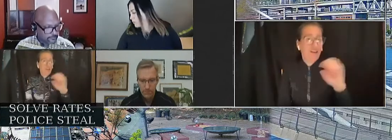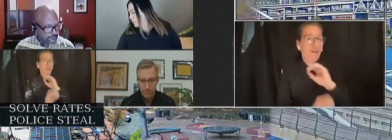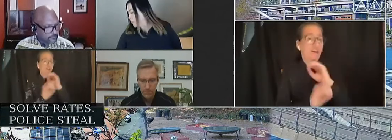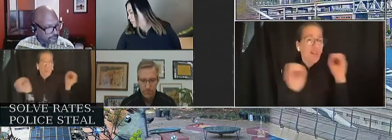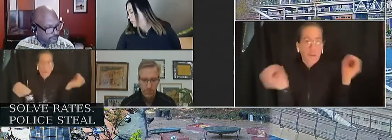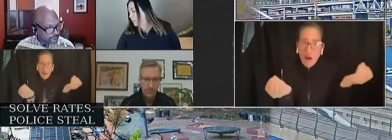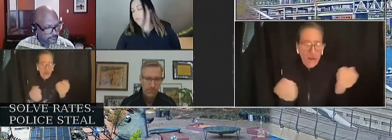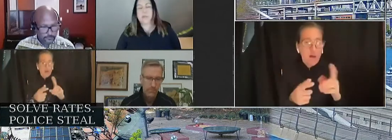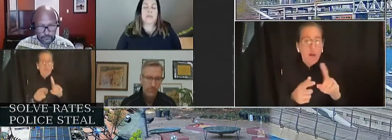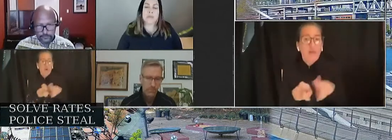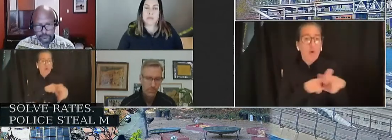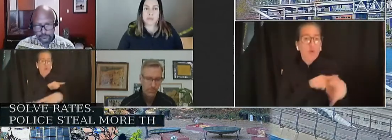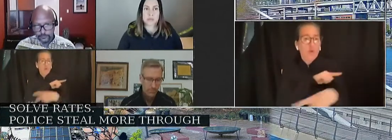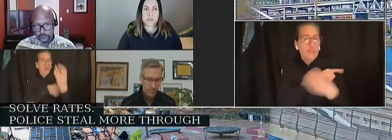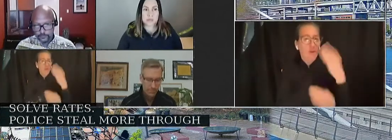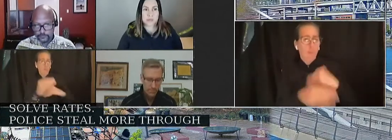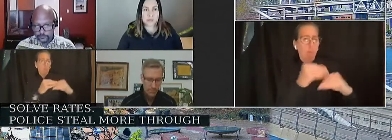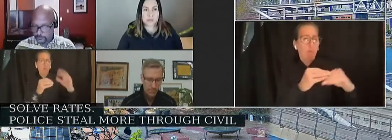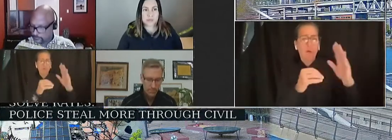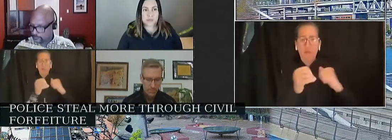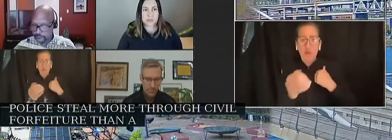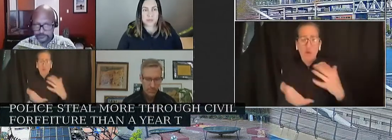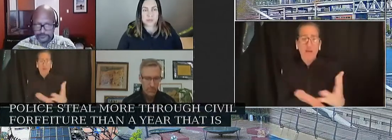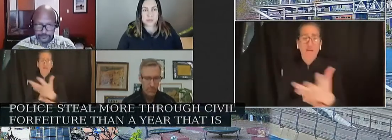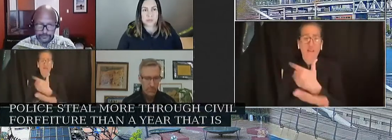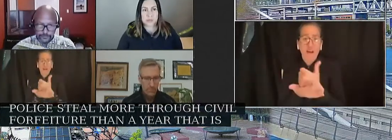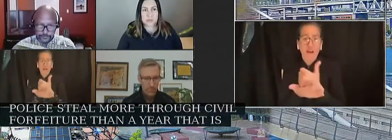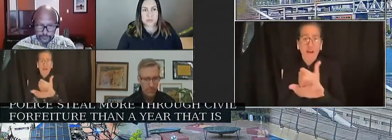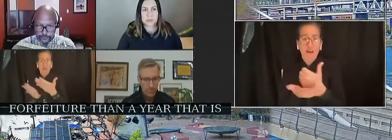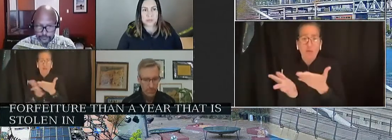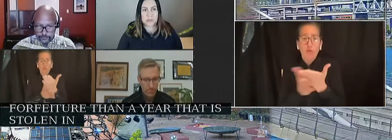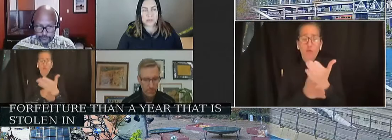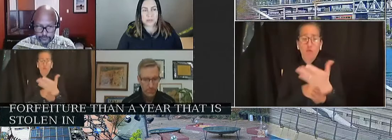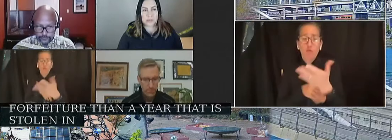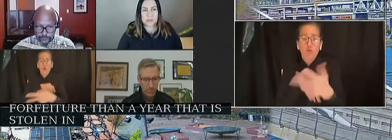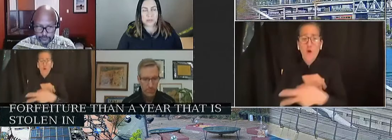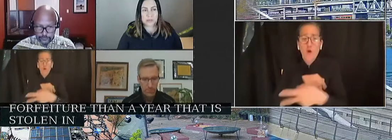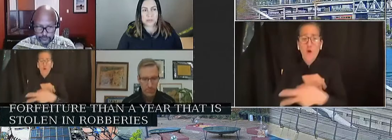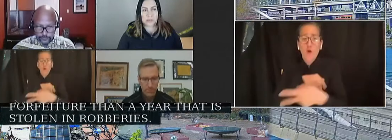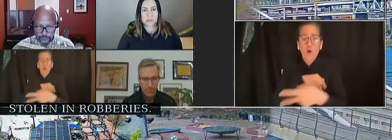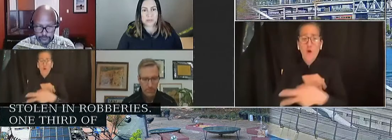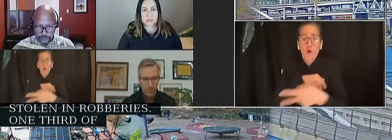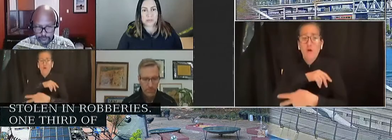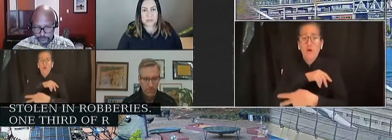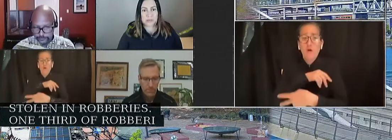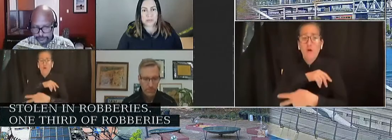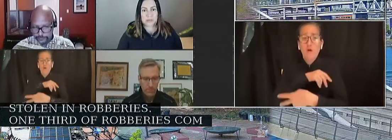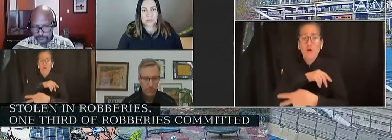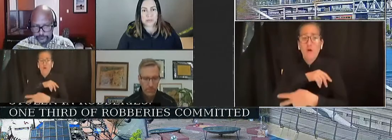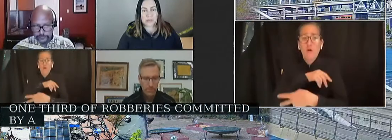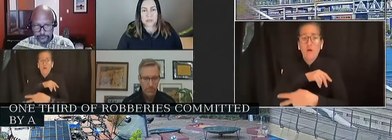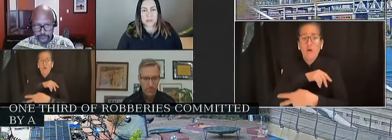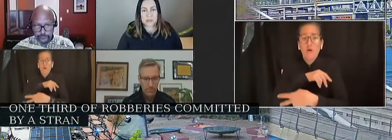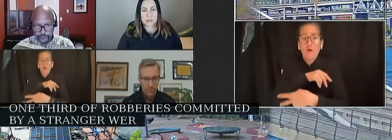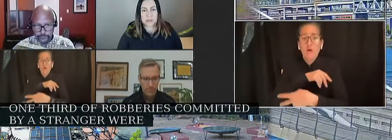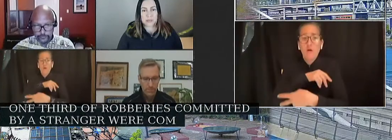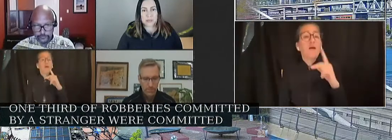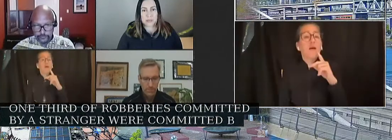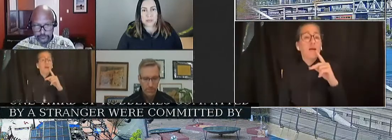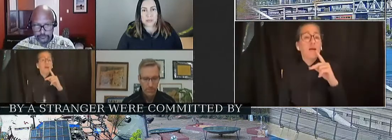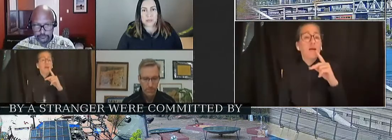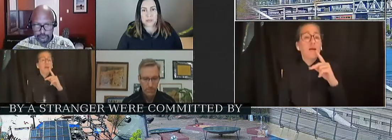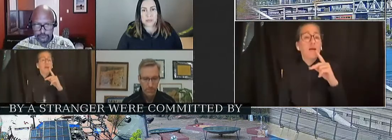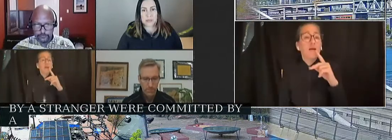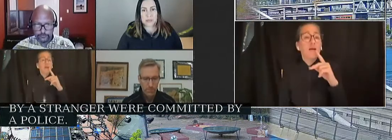stolen in robberies. One third of all killings committed by a stranger were committed by police. Ultimately, the largely out-of-counters who say that they want more